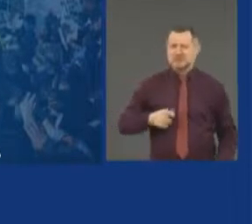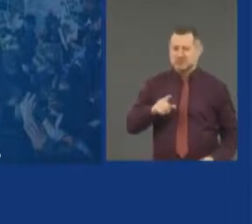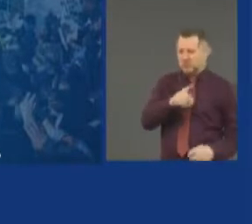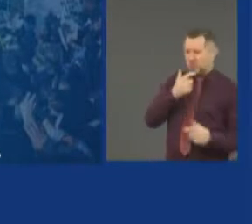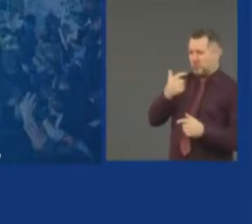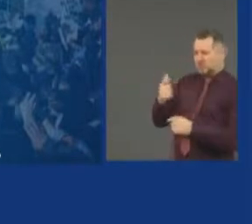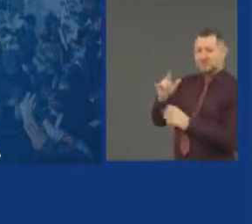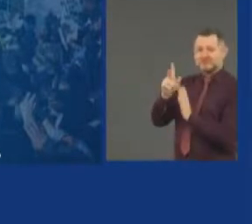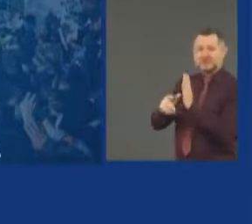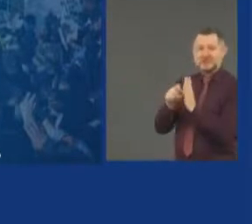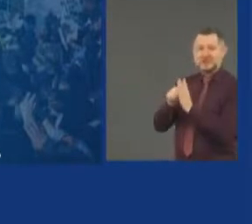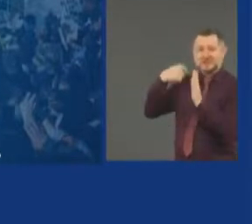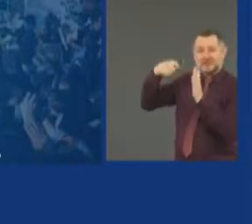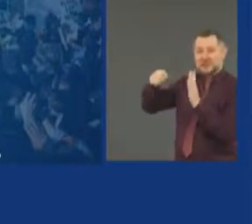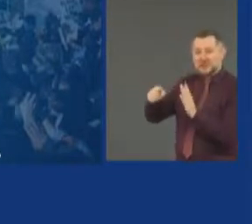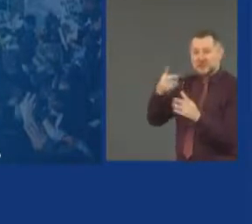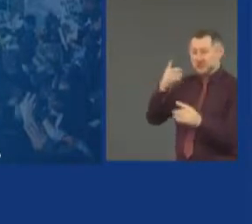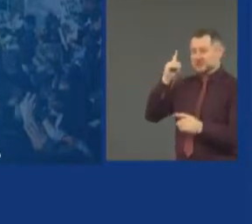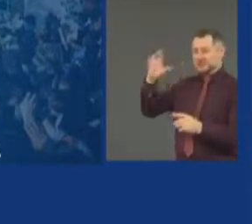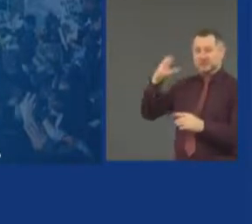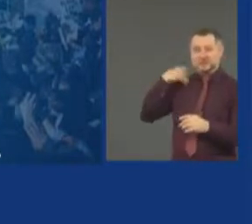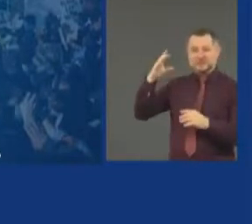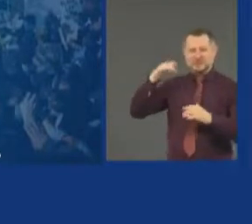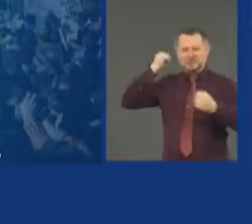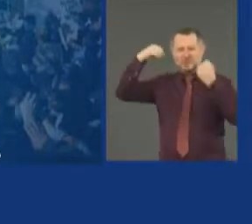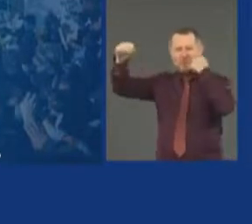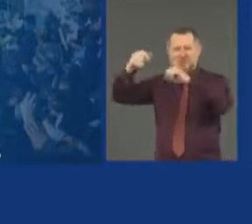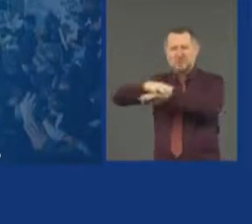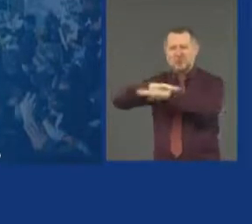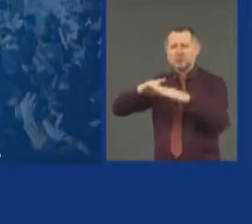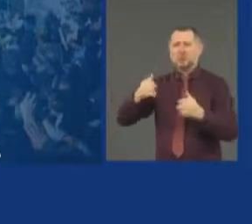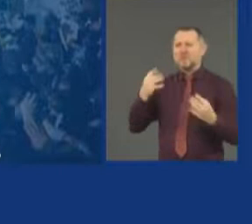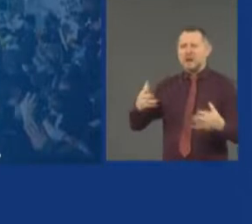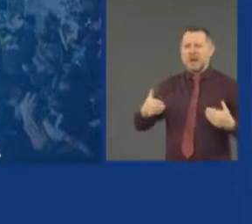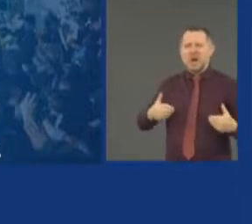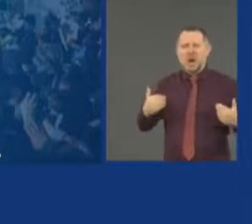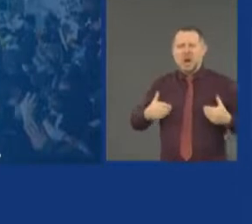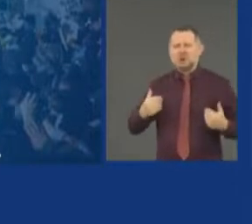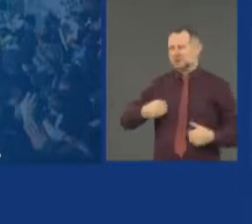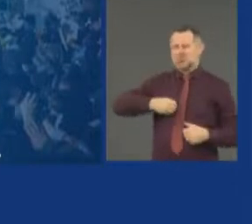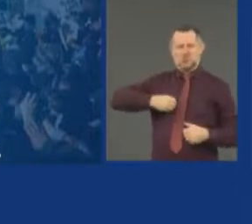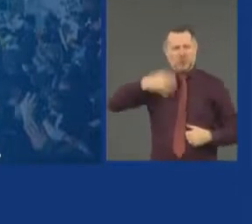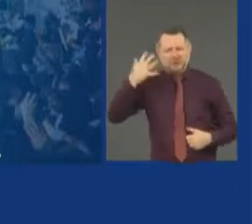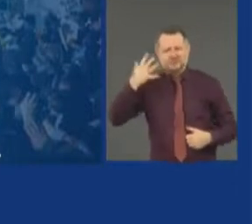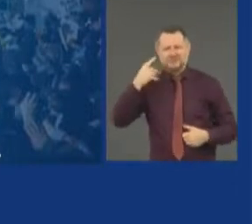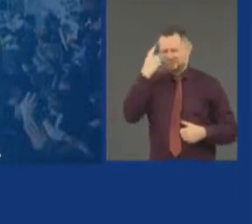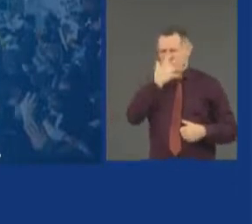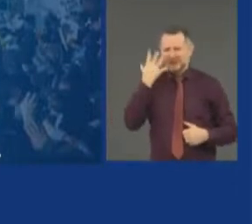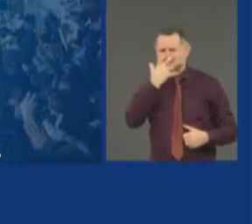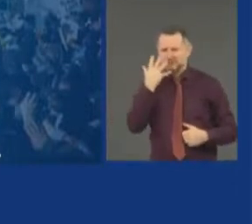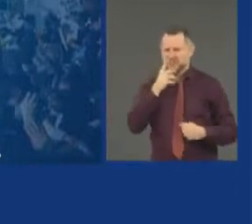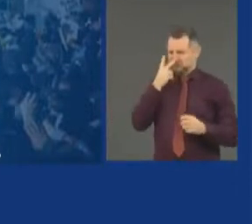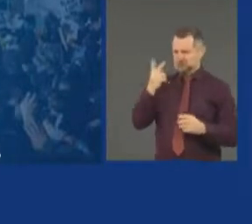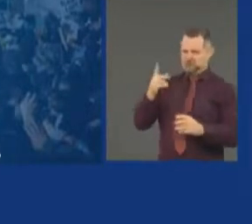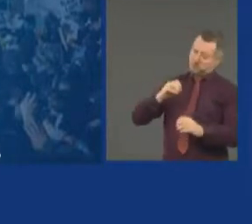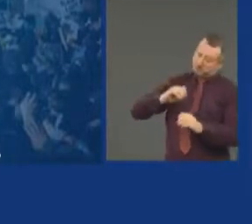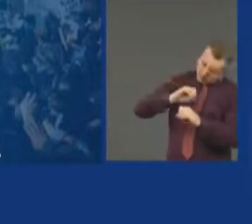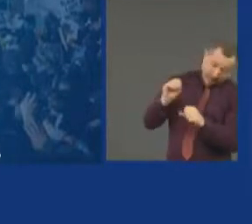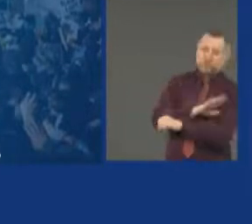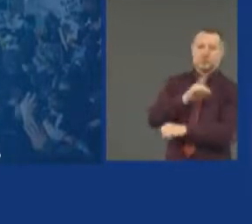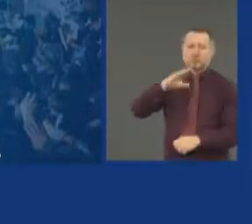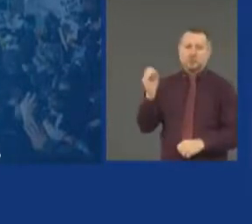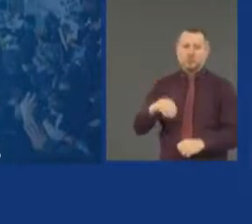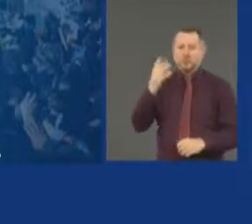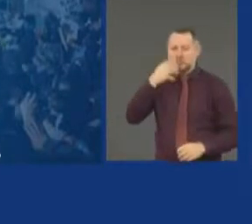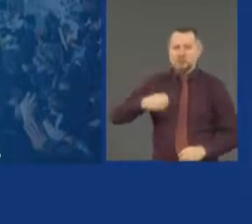in Washington, D.C. Those are young, white faces, predominantly. This is not